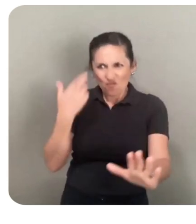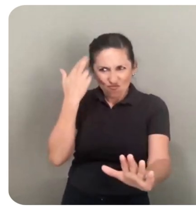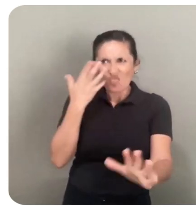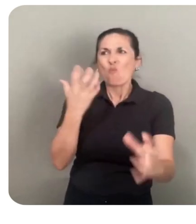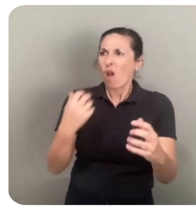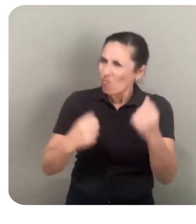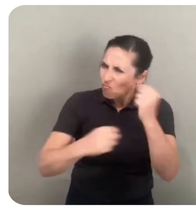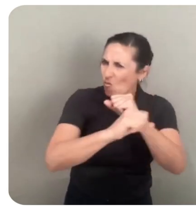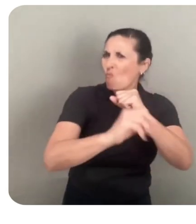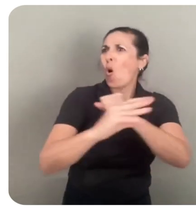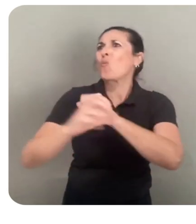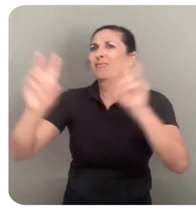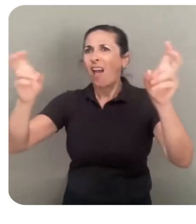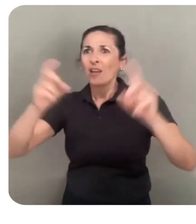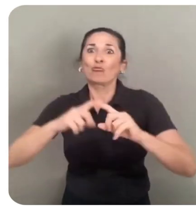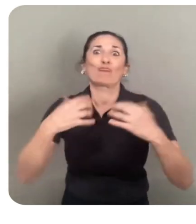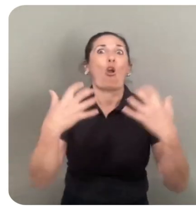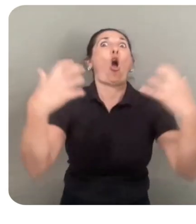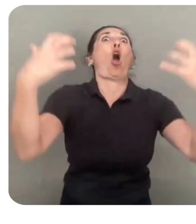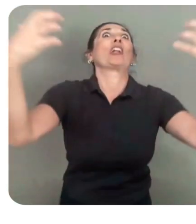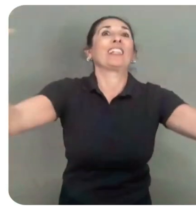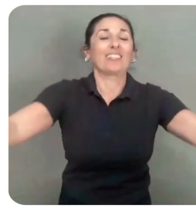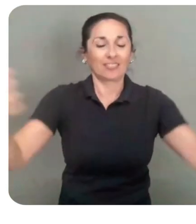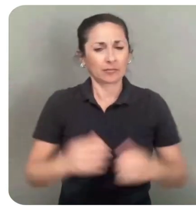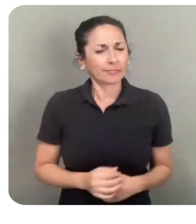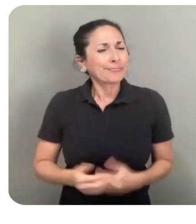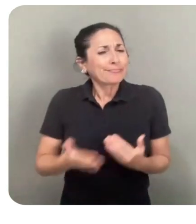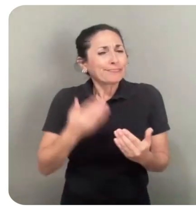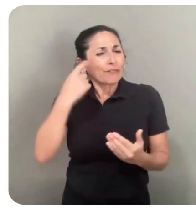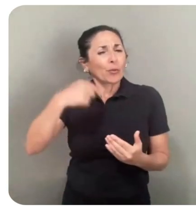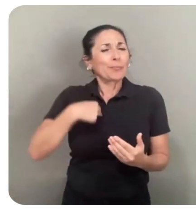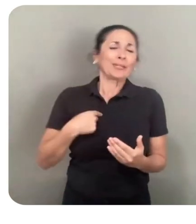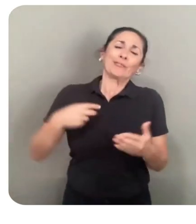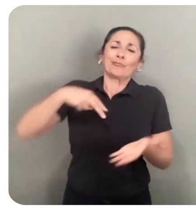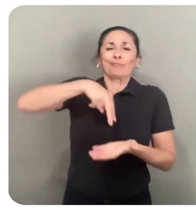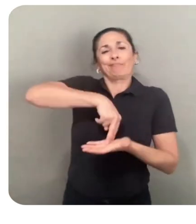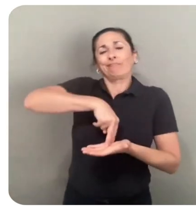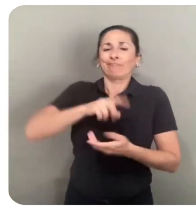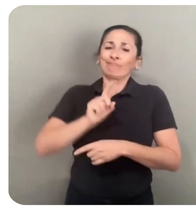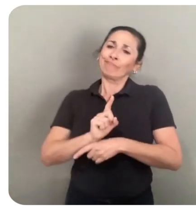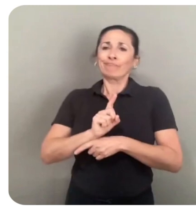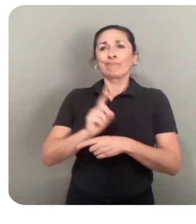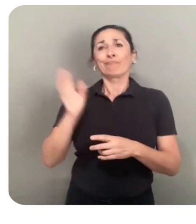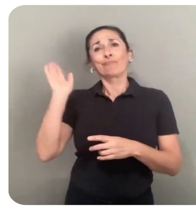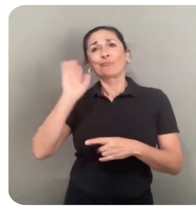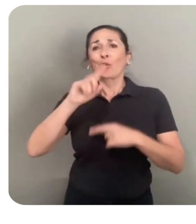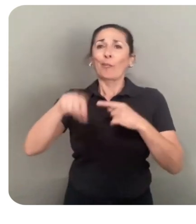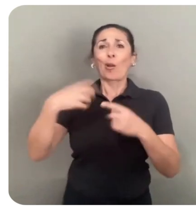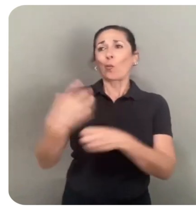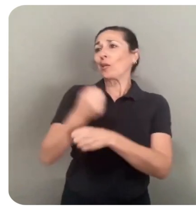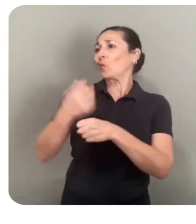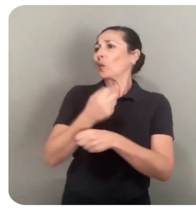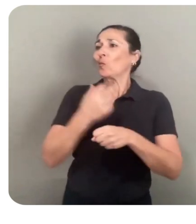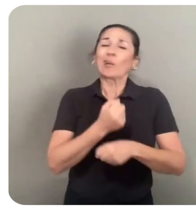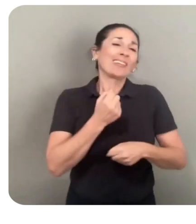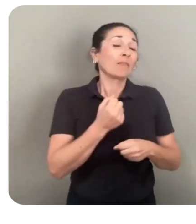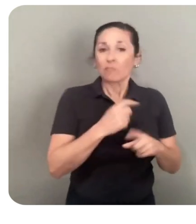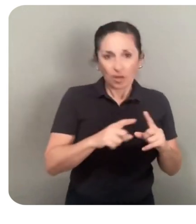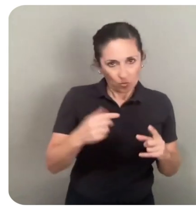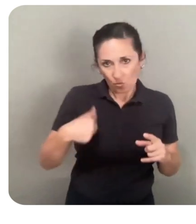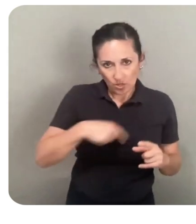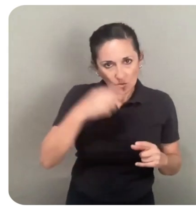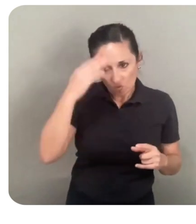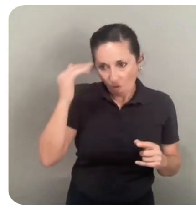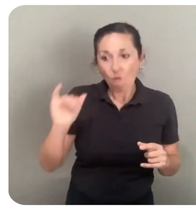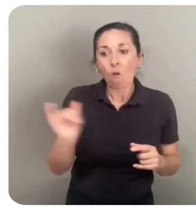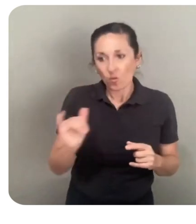audiences. While it's easy for me to stand here and celebrate these wins for all this momentum, we know there's also been